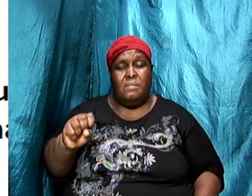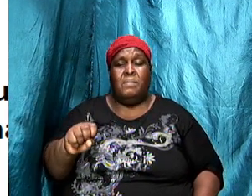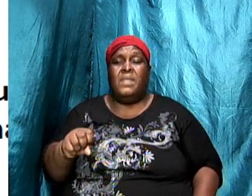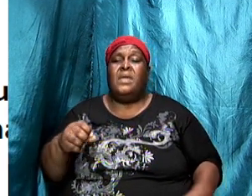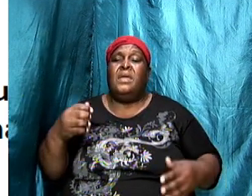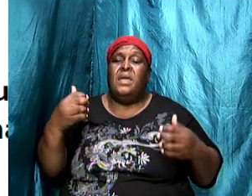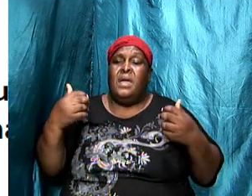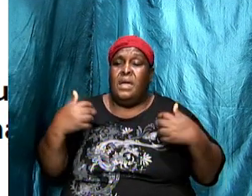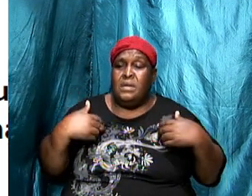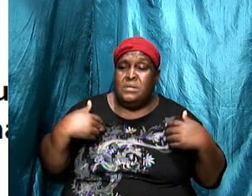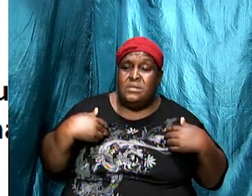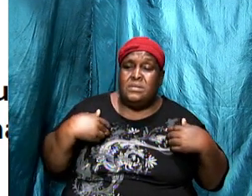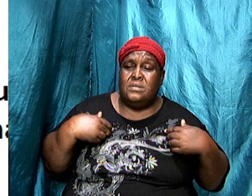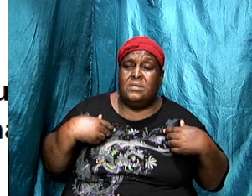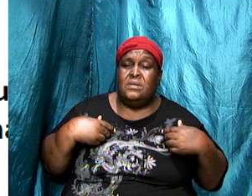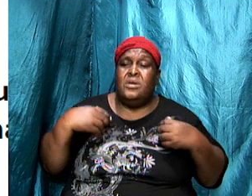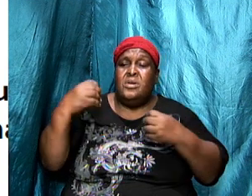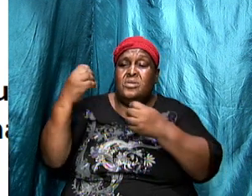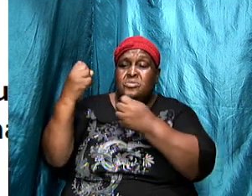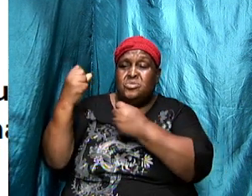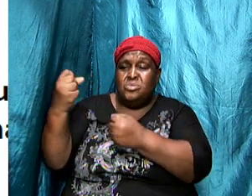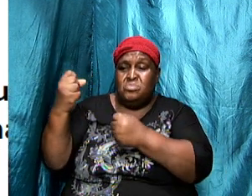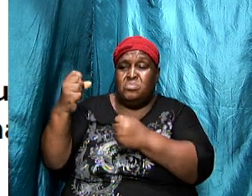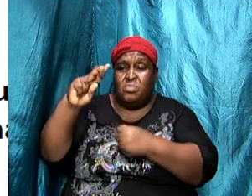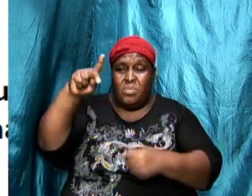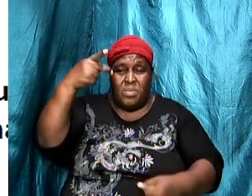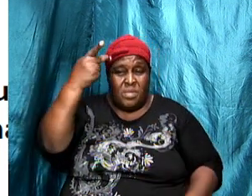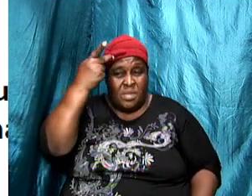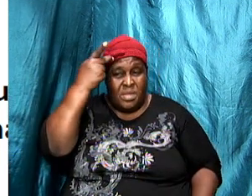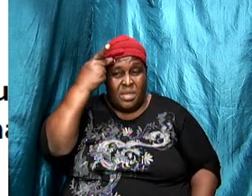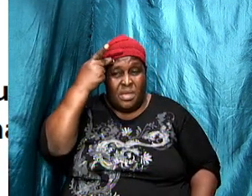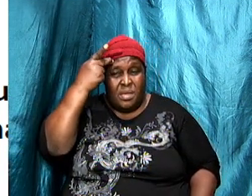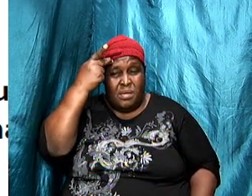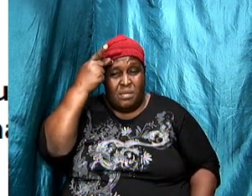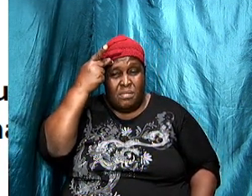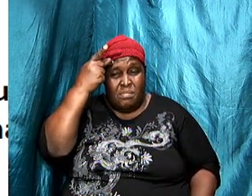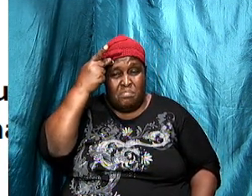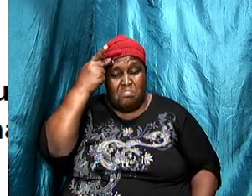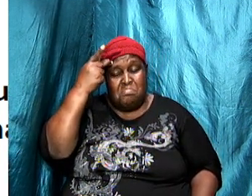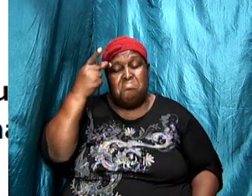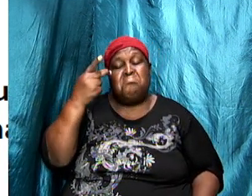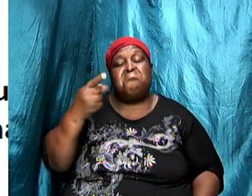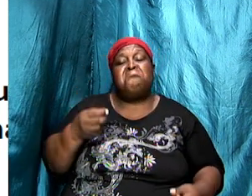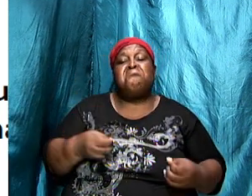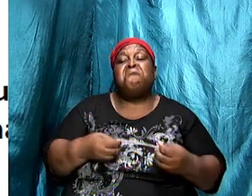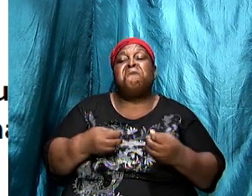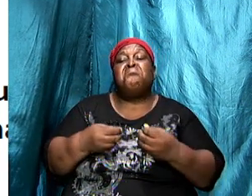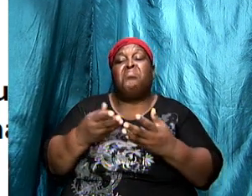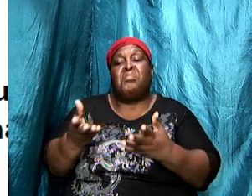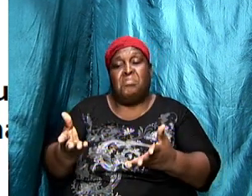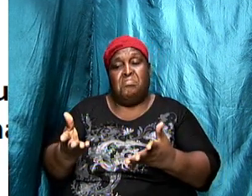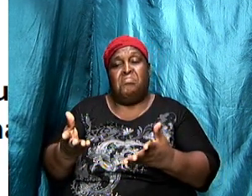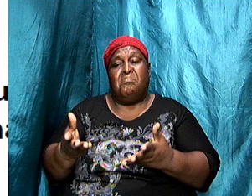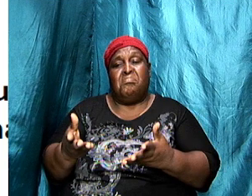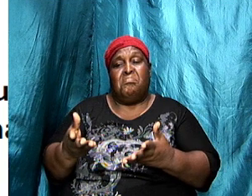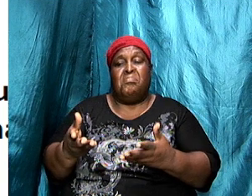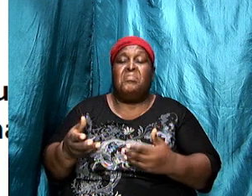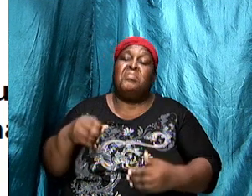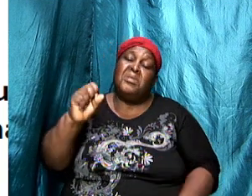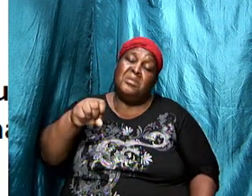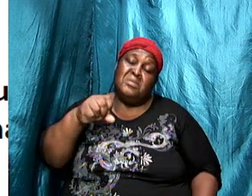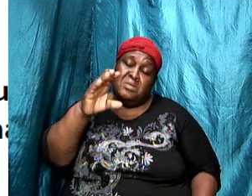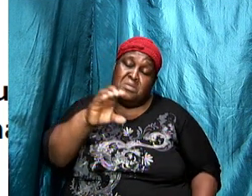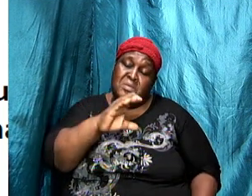had a strong political influence yes it was a crossroad to